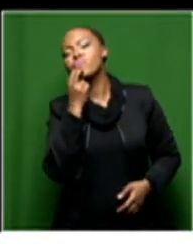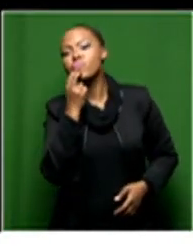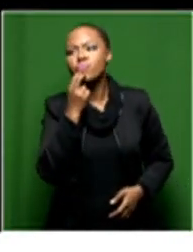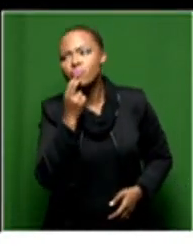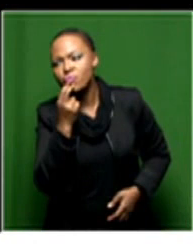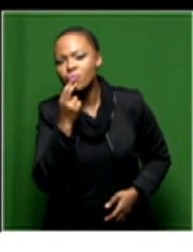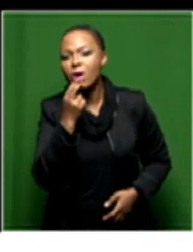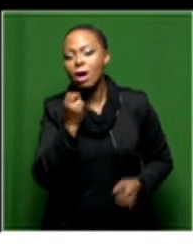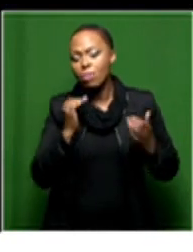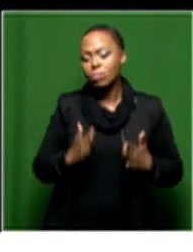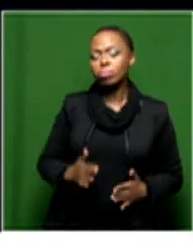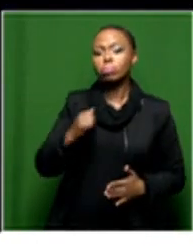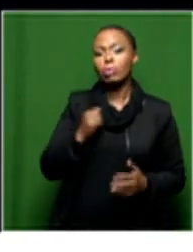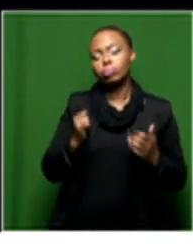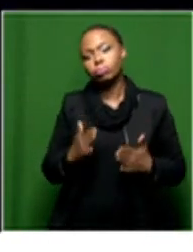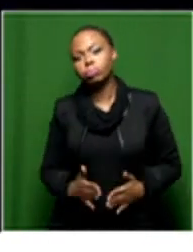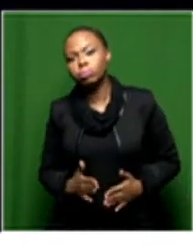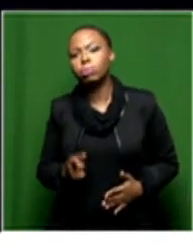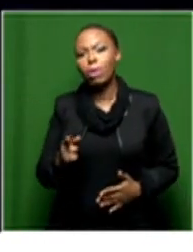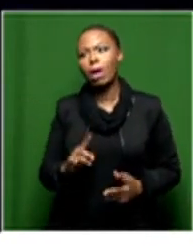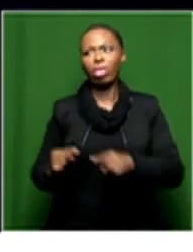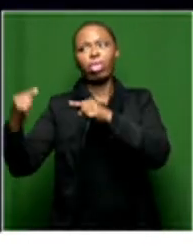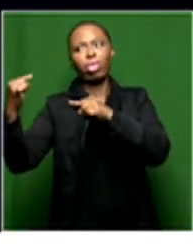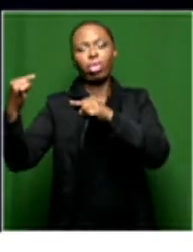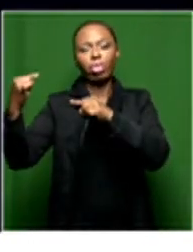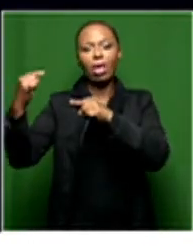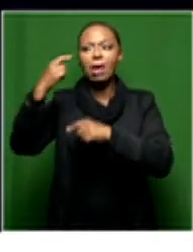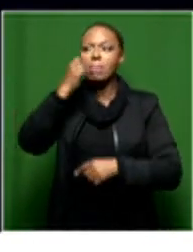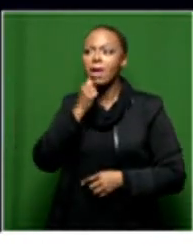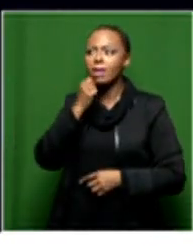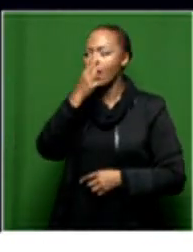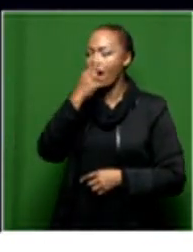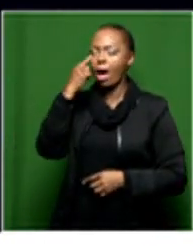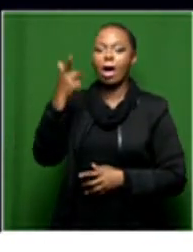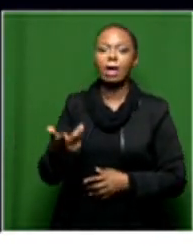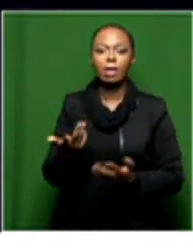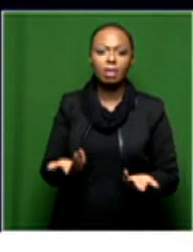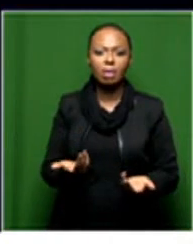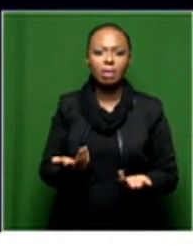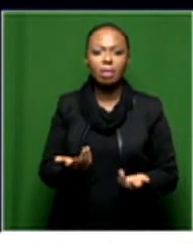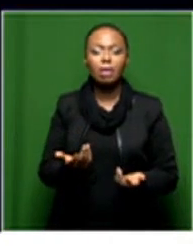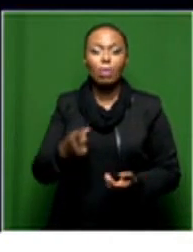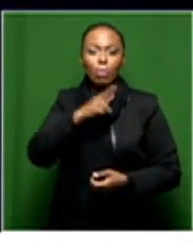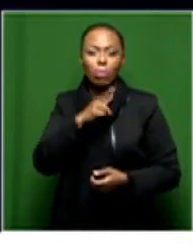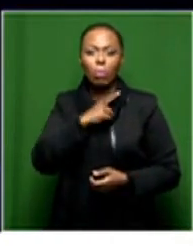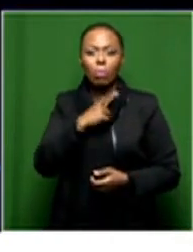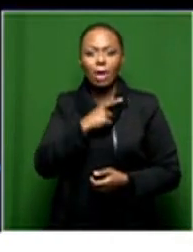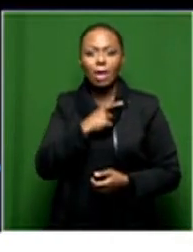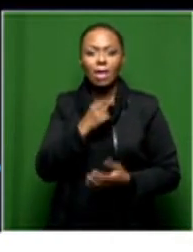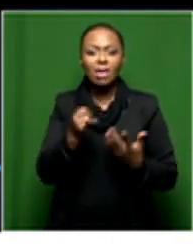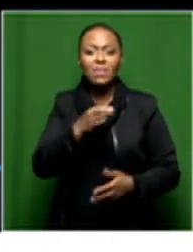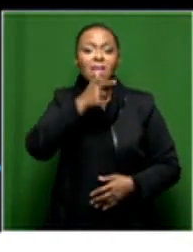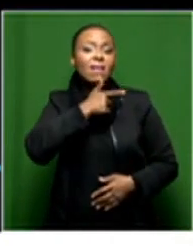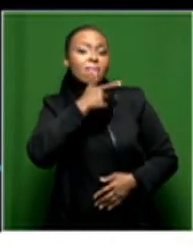My body's already, you know, at war with men's eyes. If a lesbian